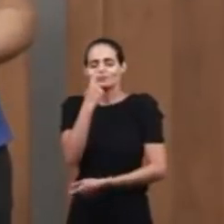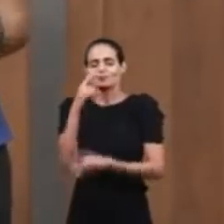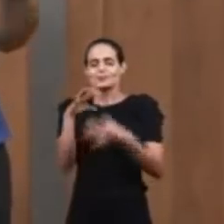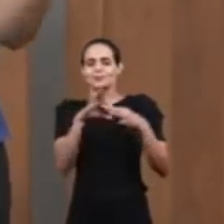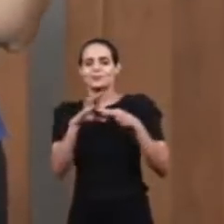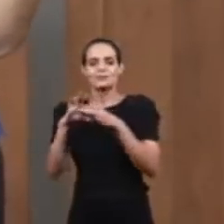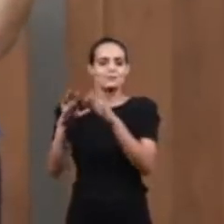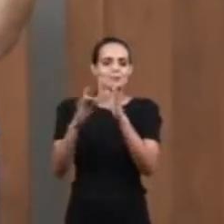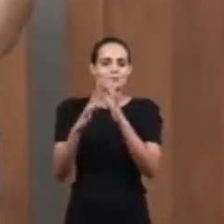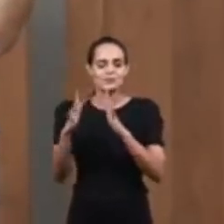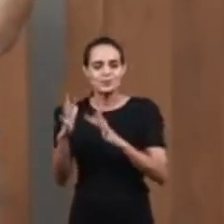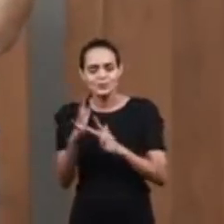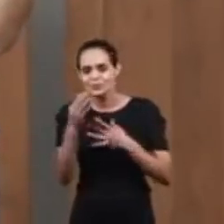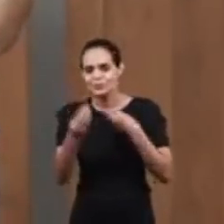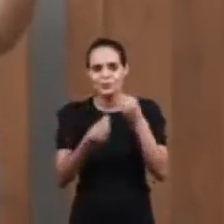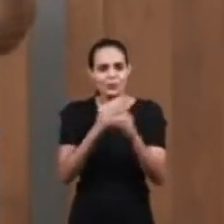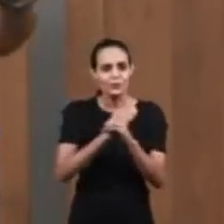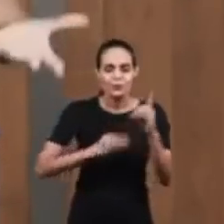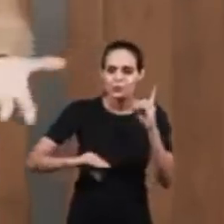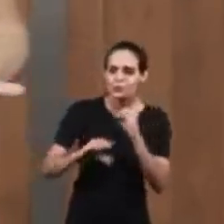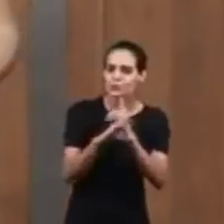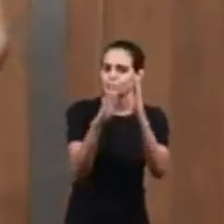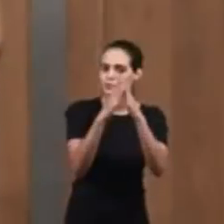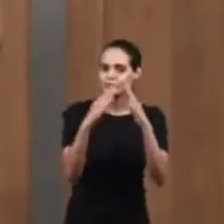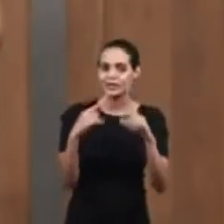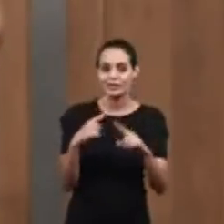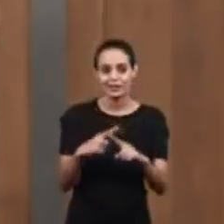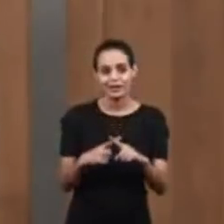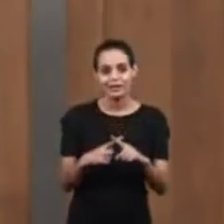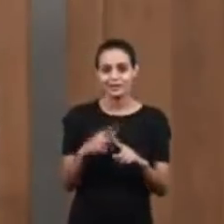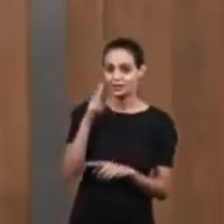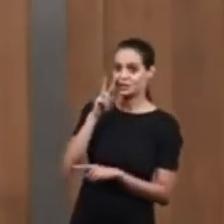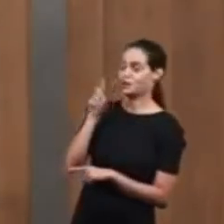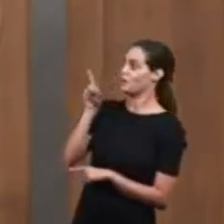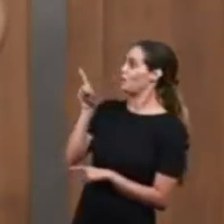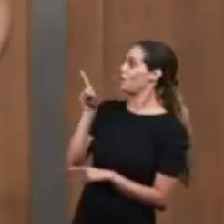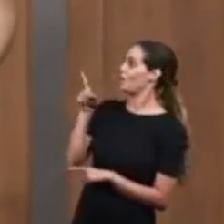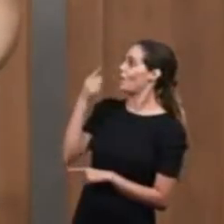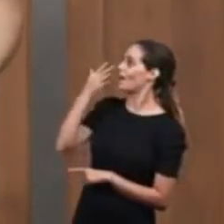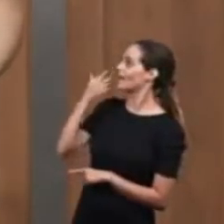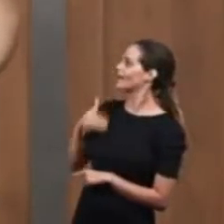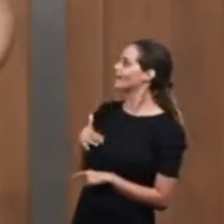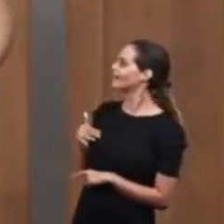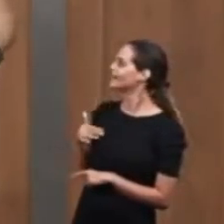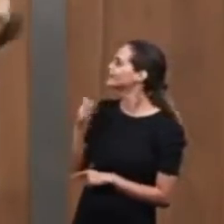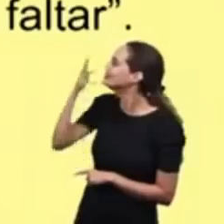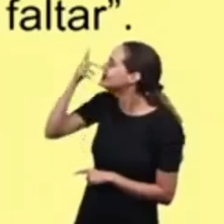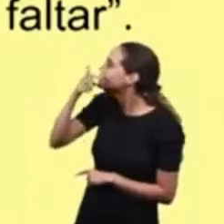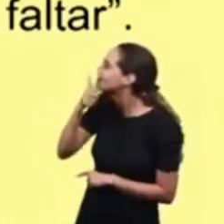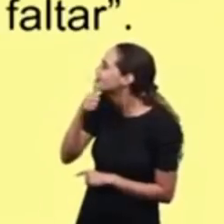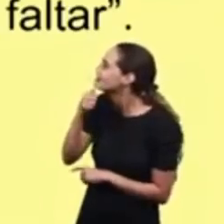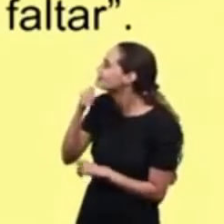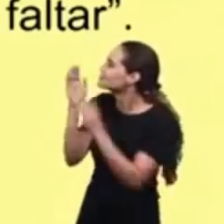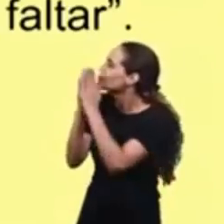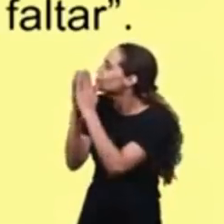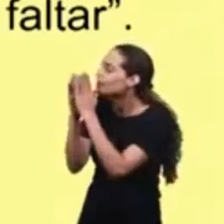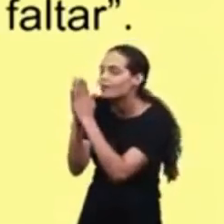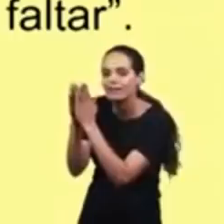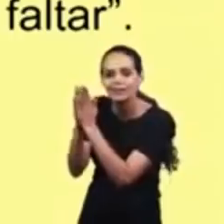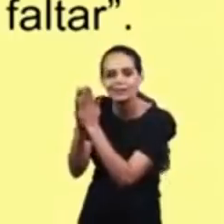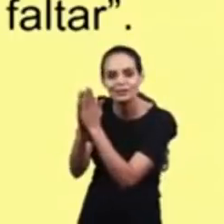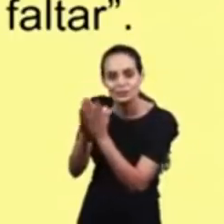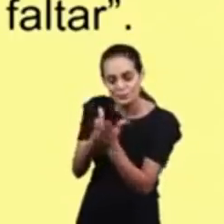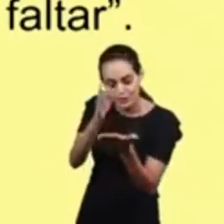Jesus? By going to church Look at the children here It's when we are praying Adolescents It's when we are reading the